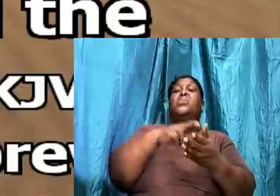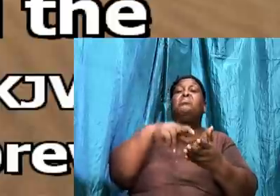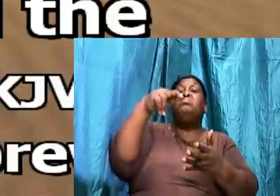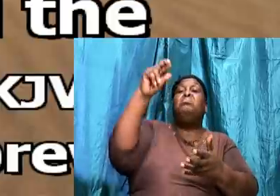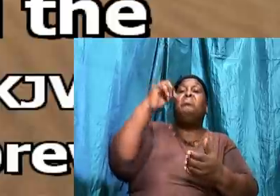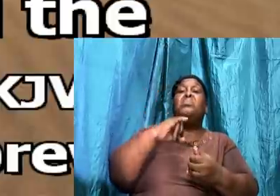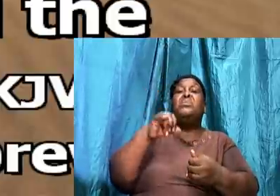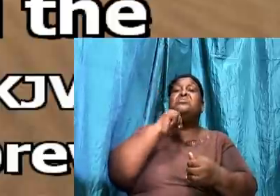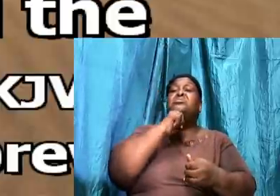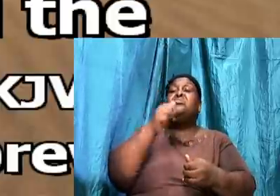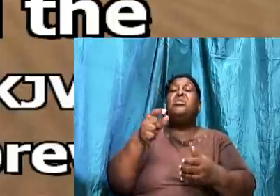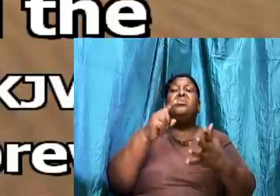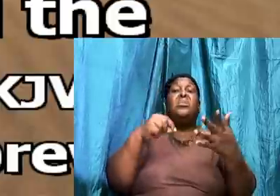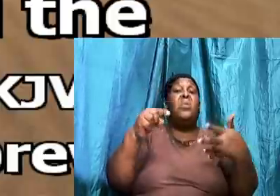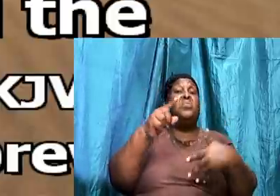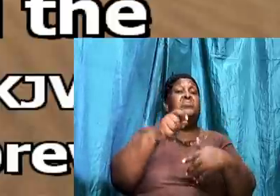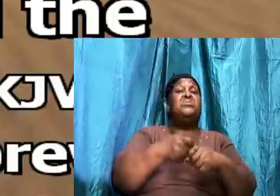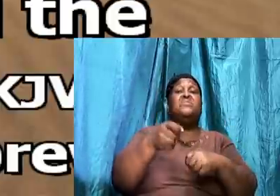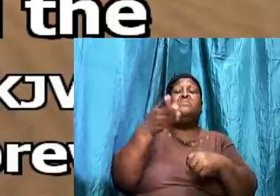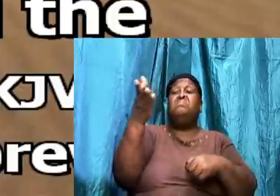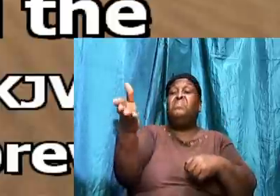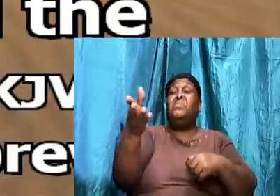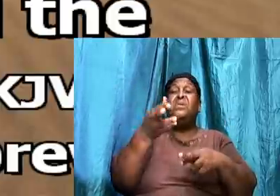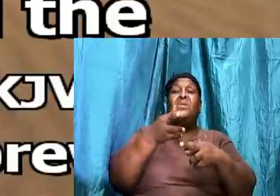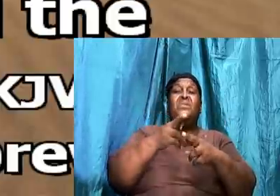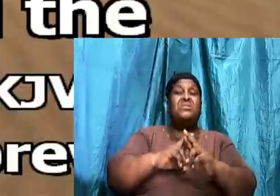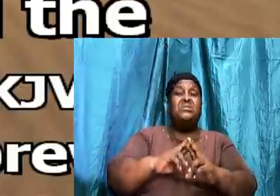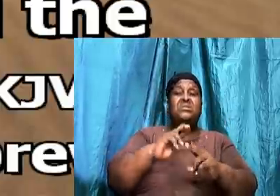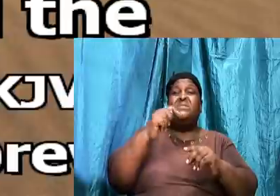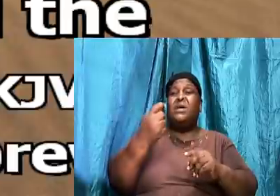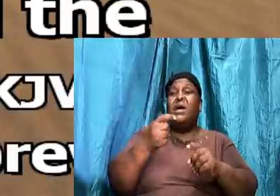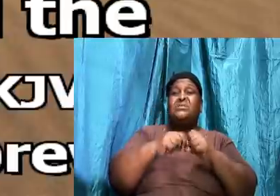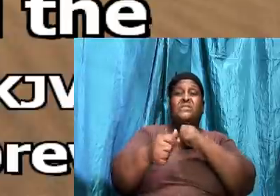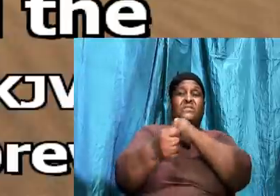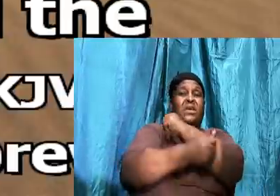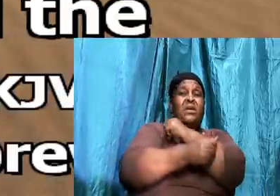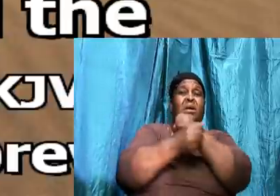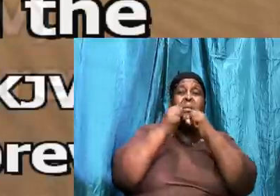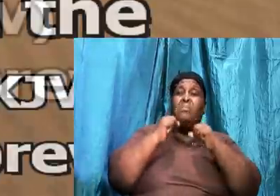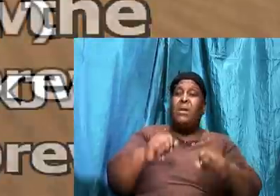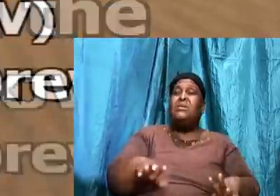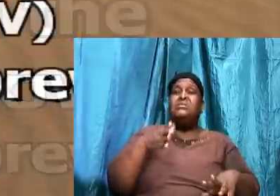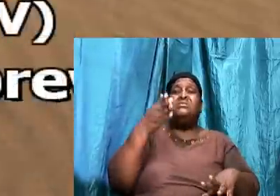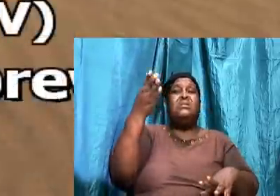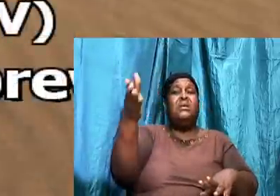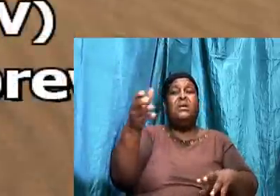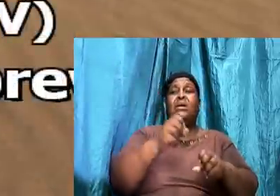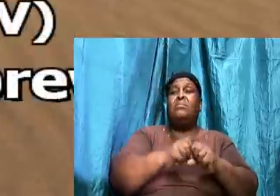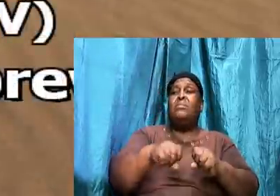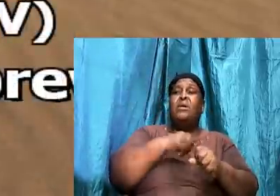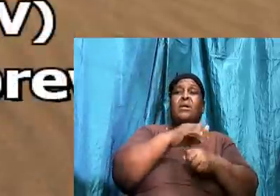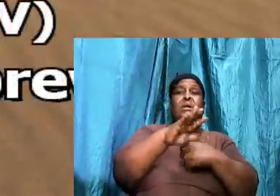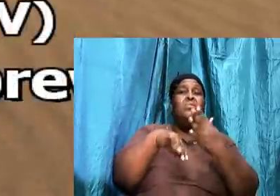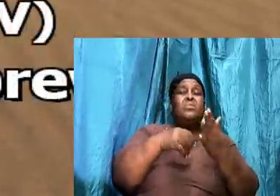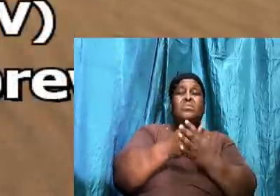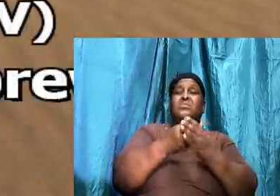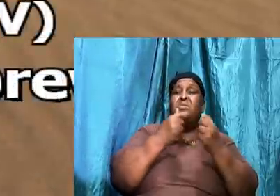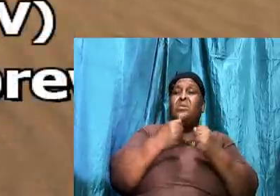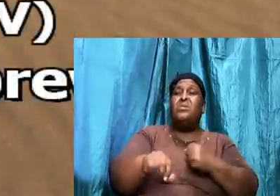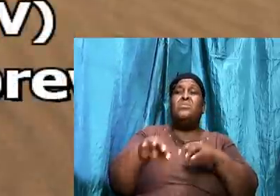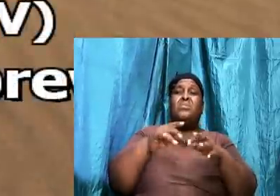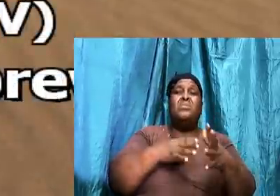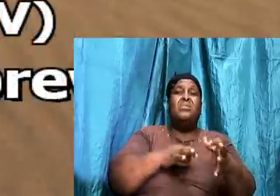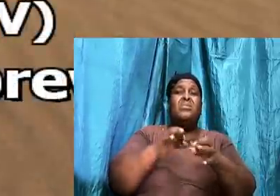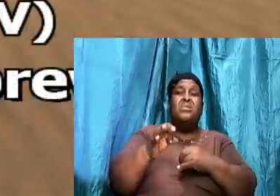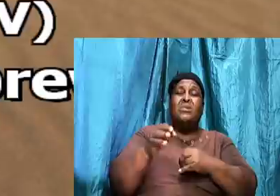tithes of Abraham. And bless him. That had the promise. And without all contradiction. The less is blessed